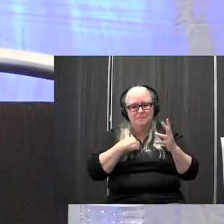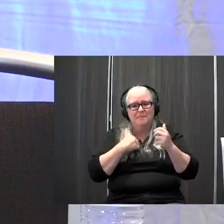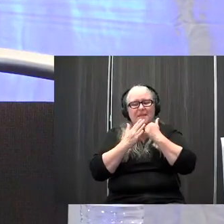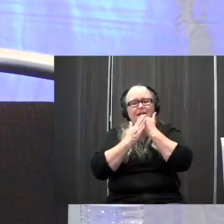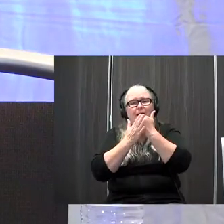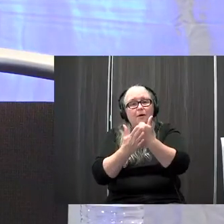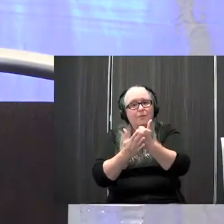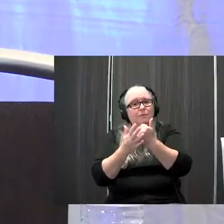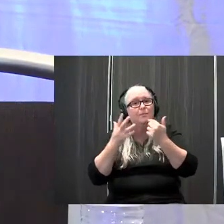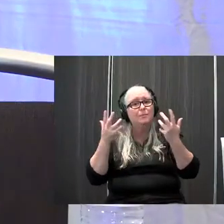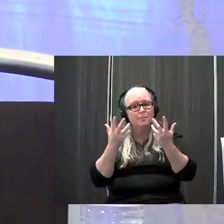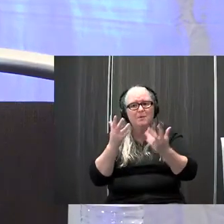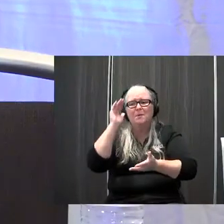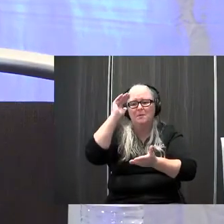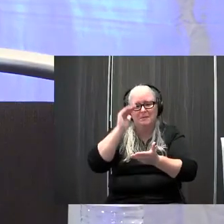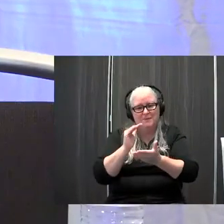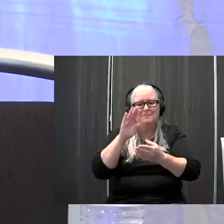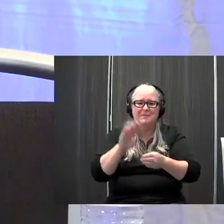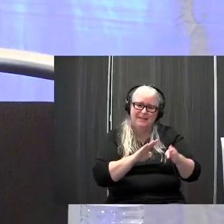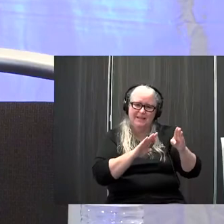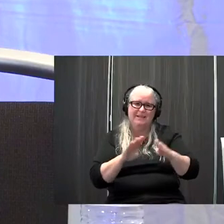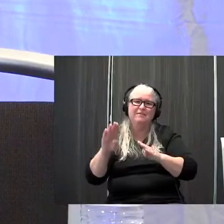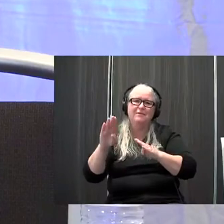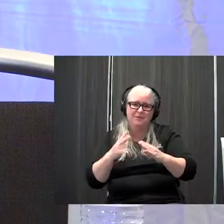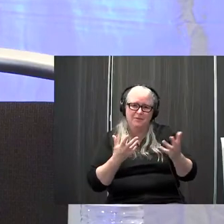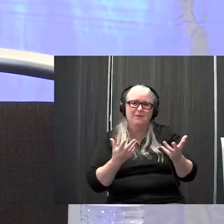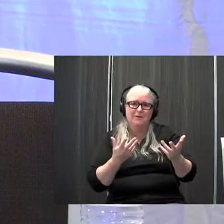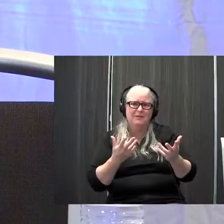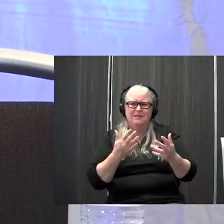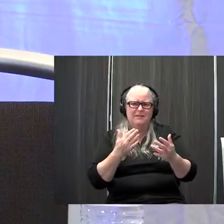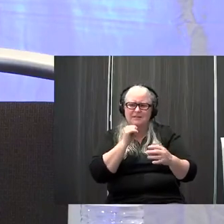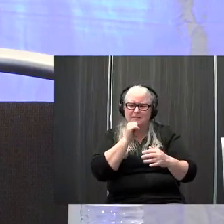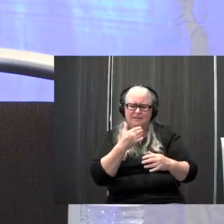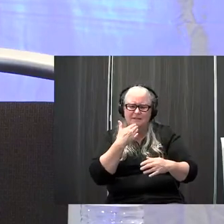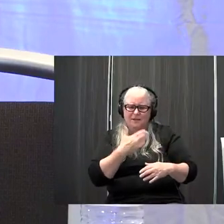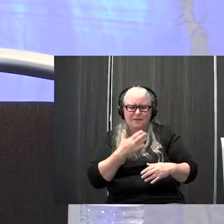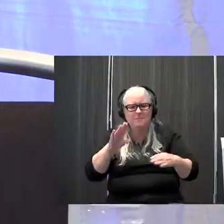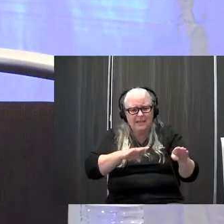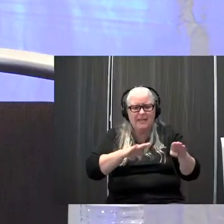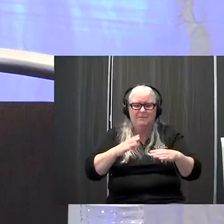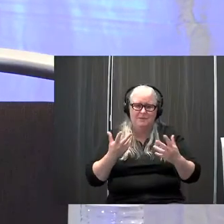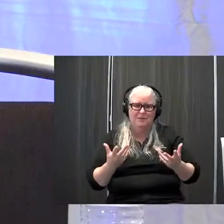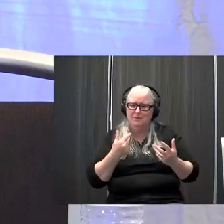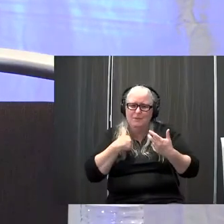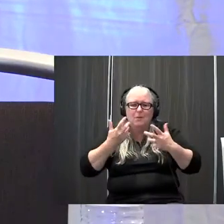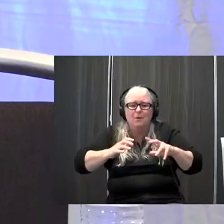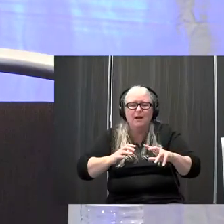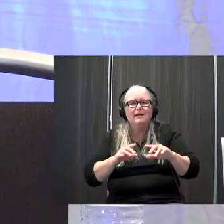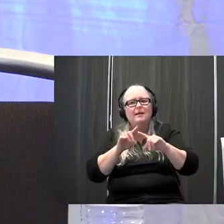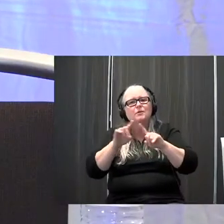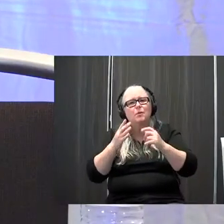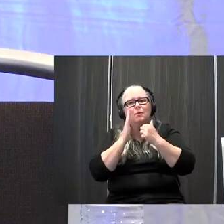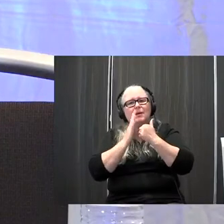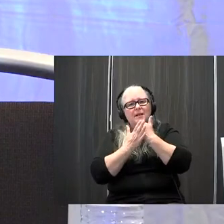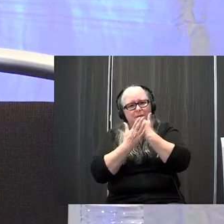help reduce behaviors that might be undesirable and also just help us